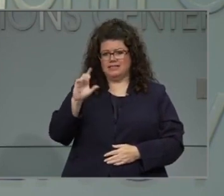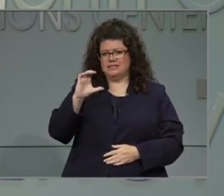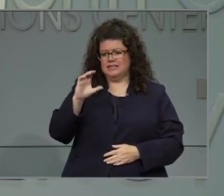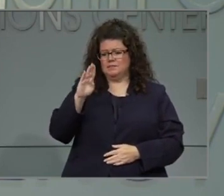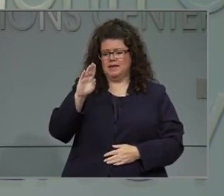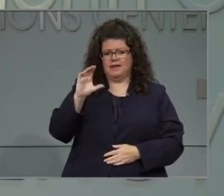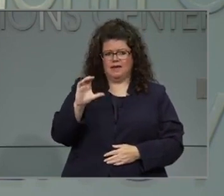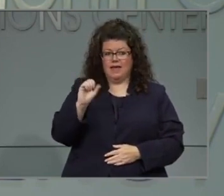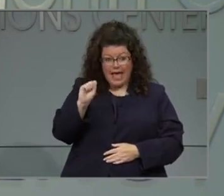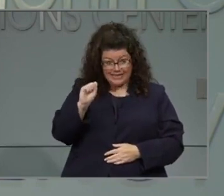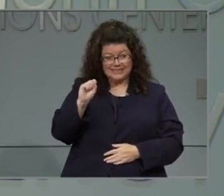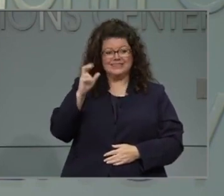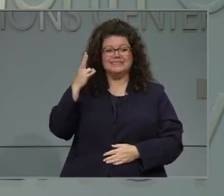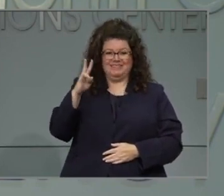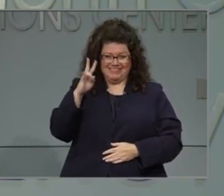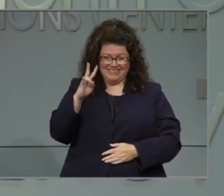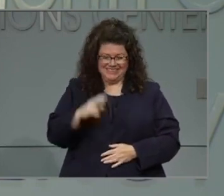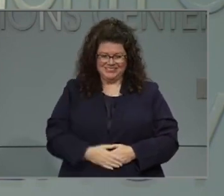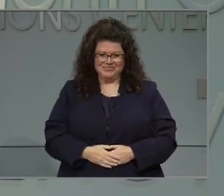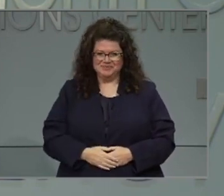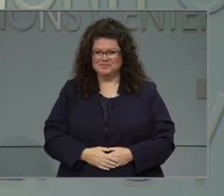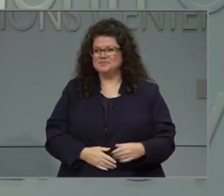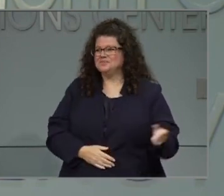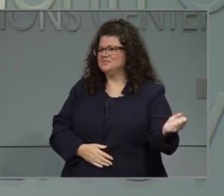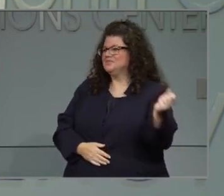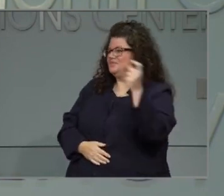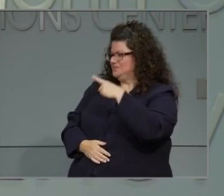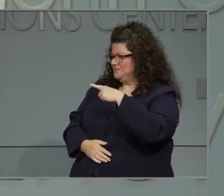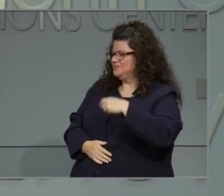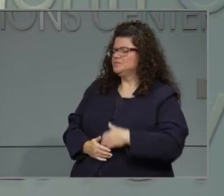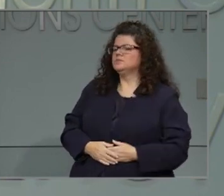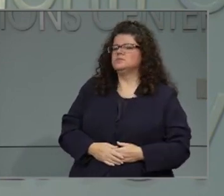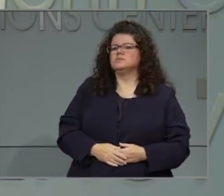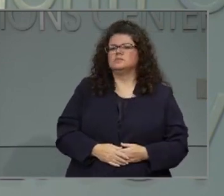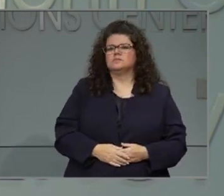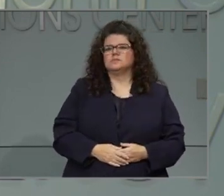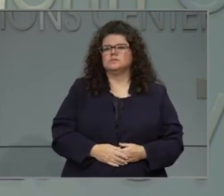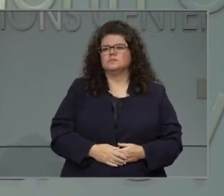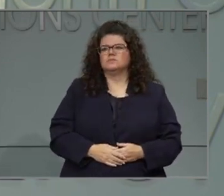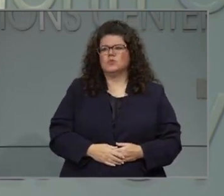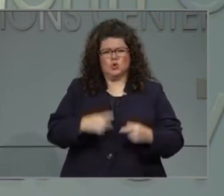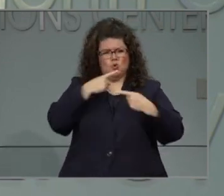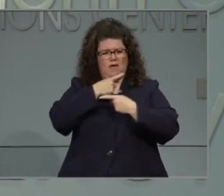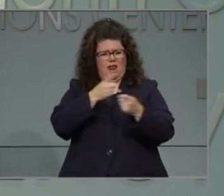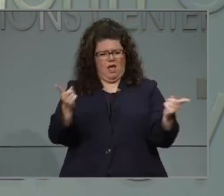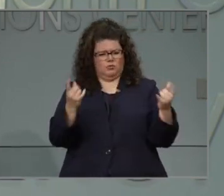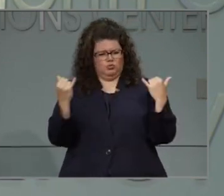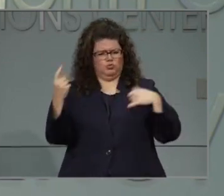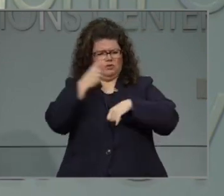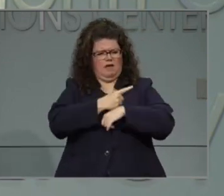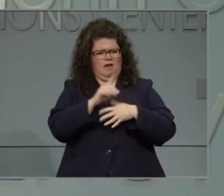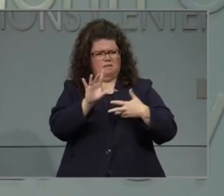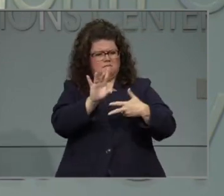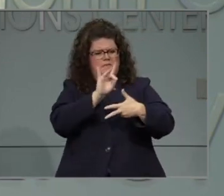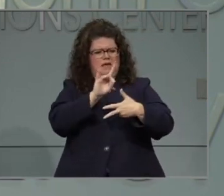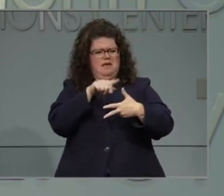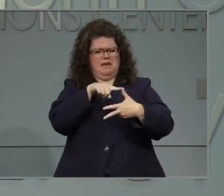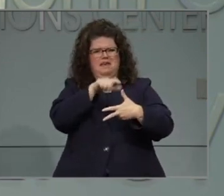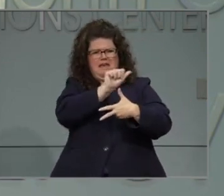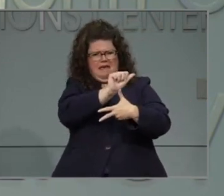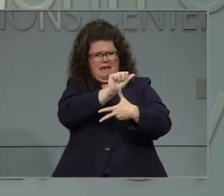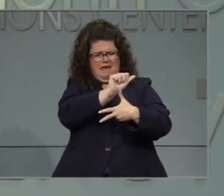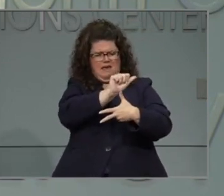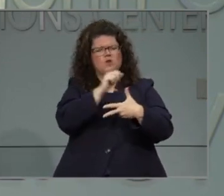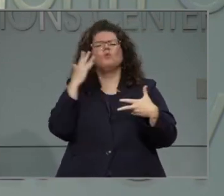Hi, Governor. This is Michael Hyland from CBS 17. want to ask about the timing of this announcement today and to be clear, is this in any way a